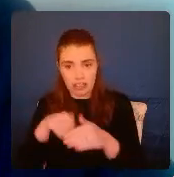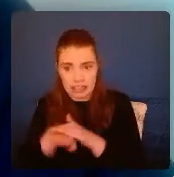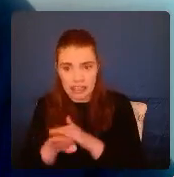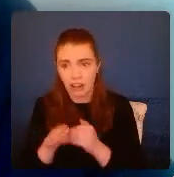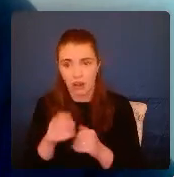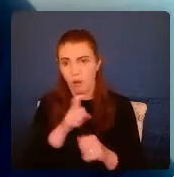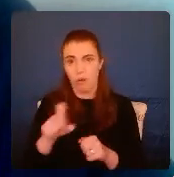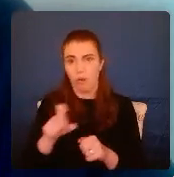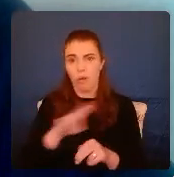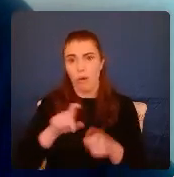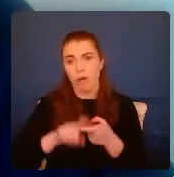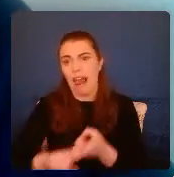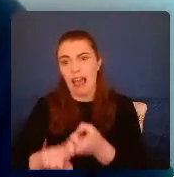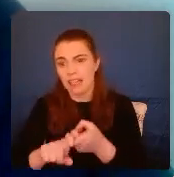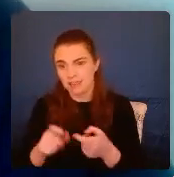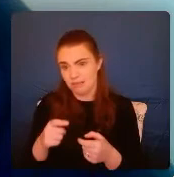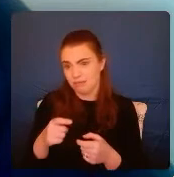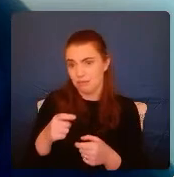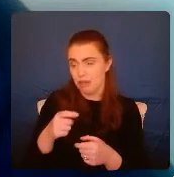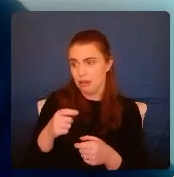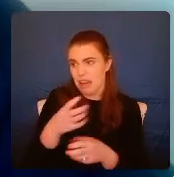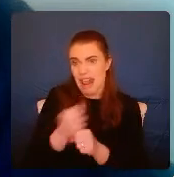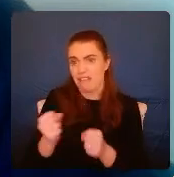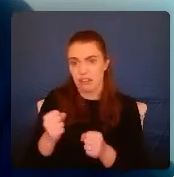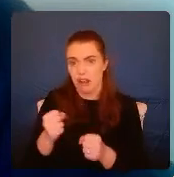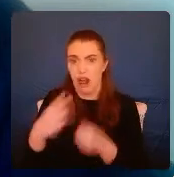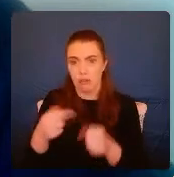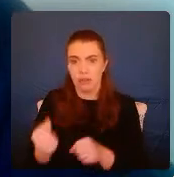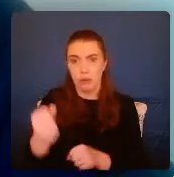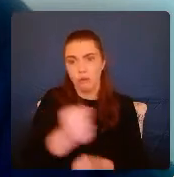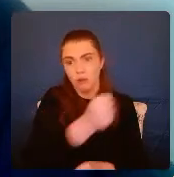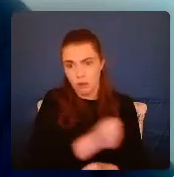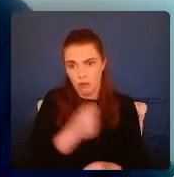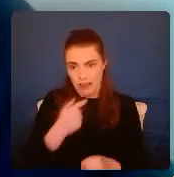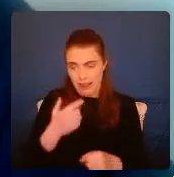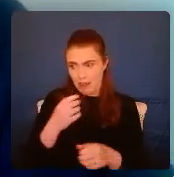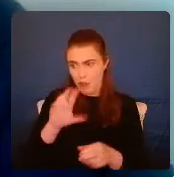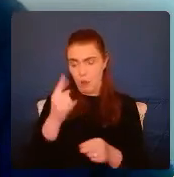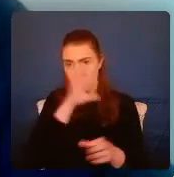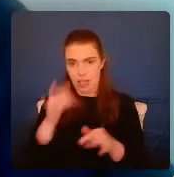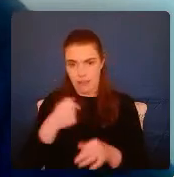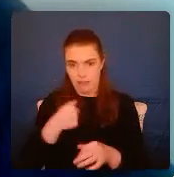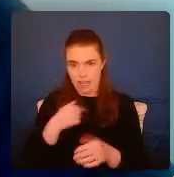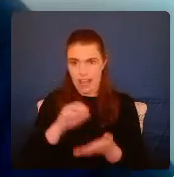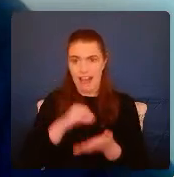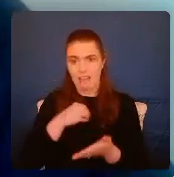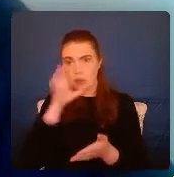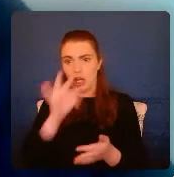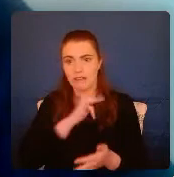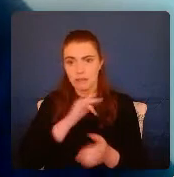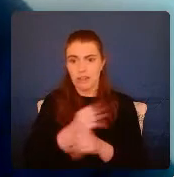last, never does. No one can look after me. I've had to look after myself all my life. I've survived this far, haven't I?